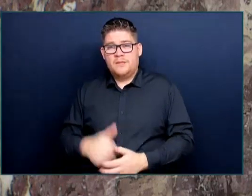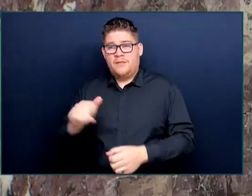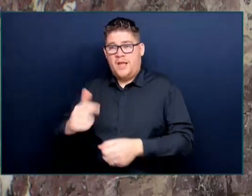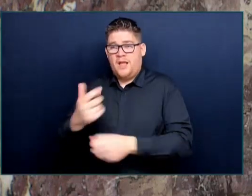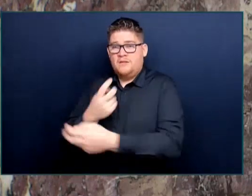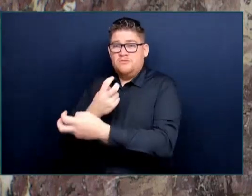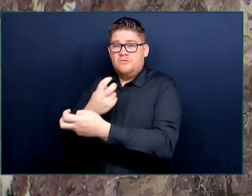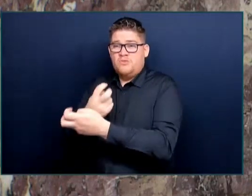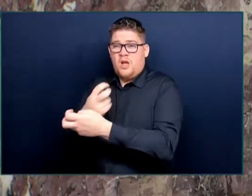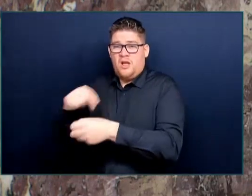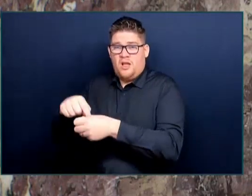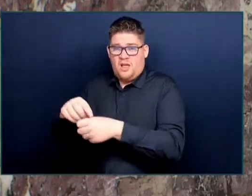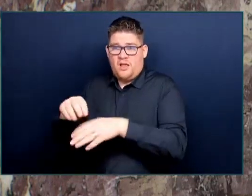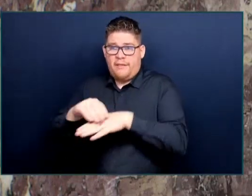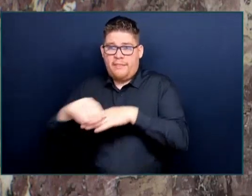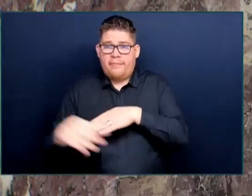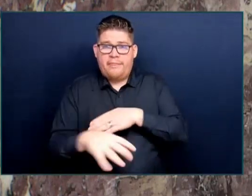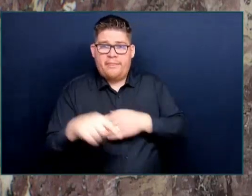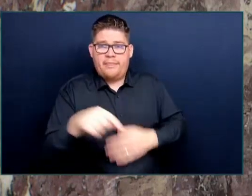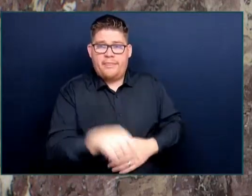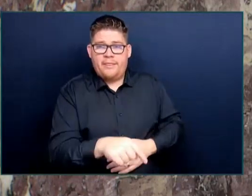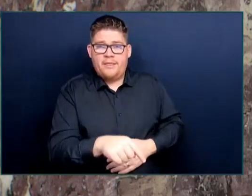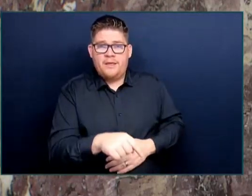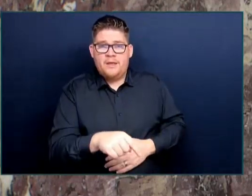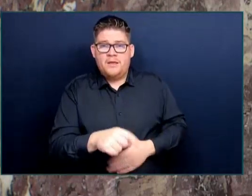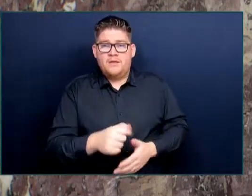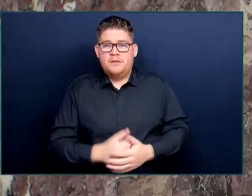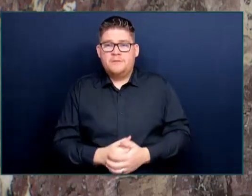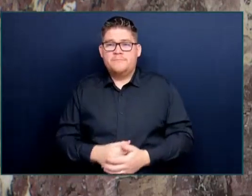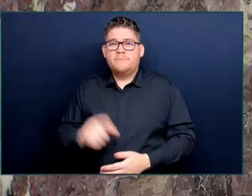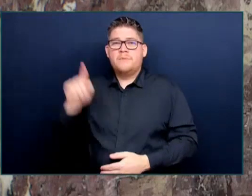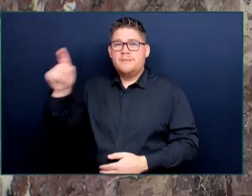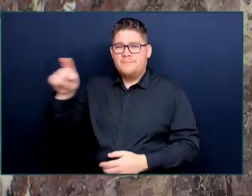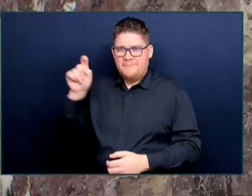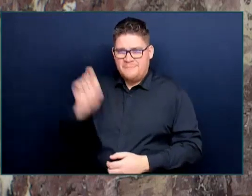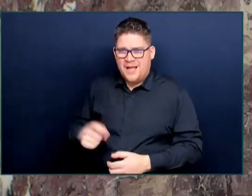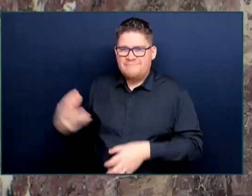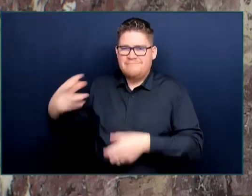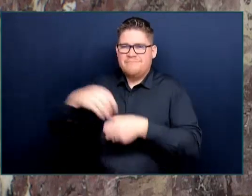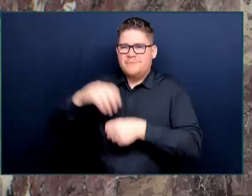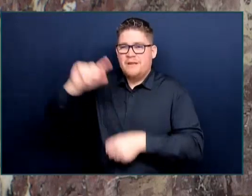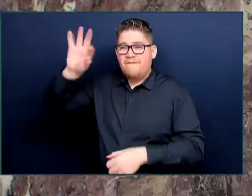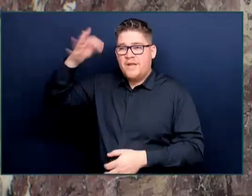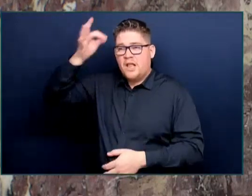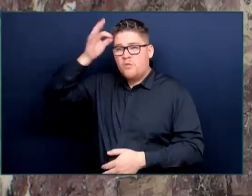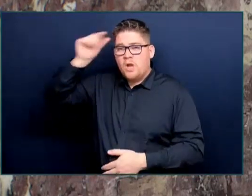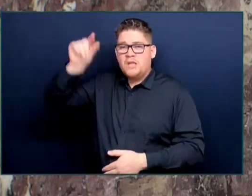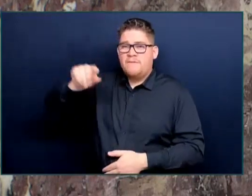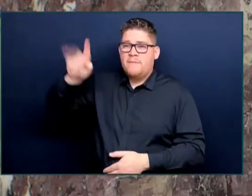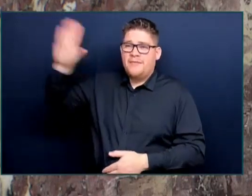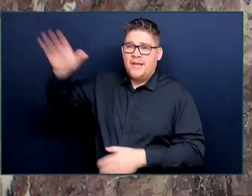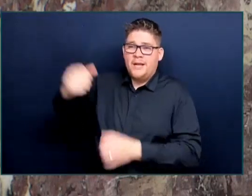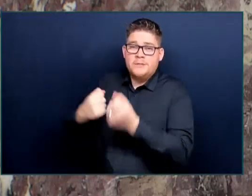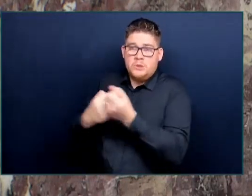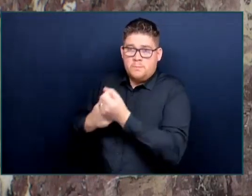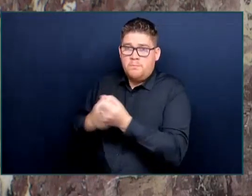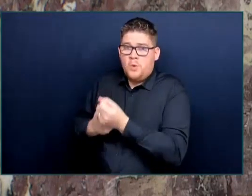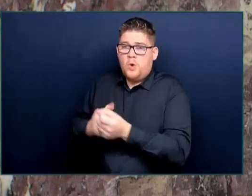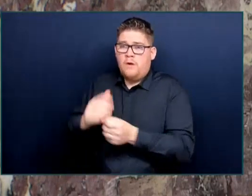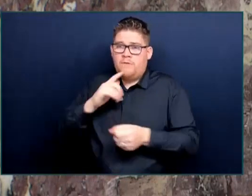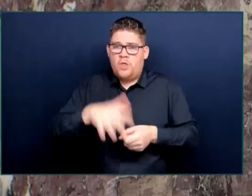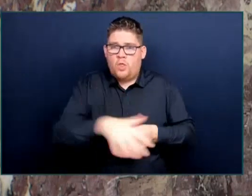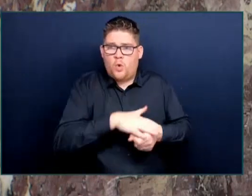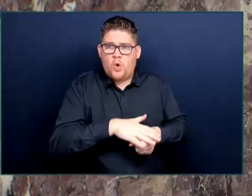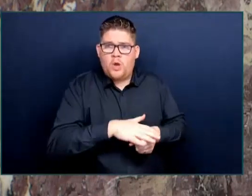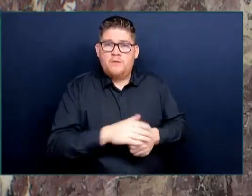we have made clear is that all levels of government have to be involved. That is why we have been working with local governments to identify areas where the province can assist